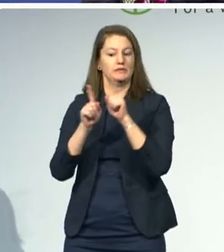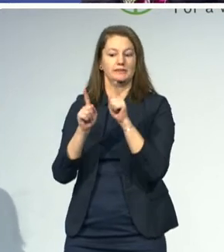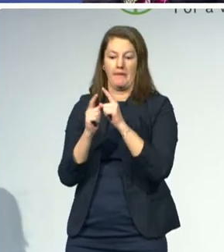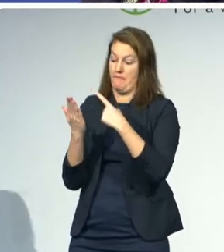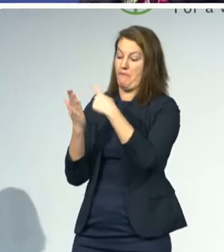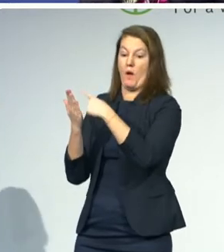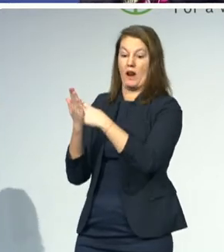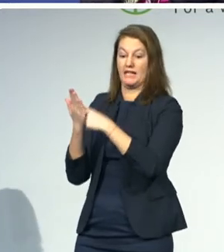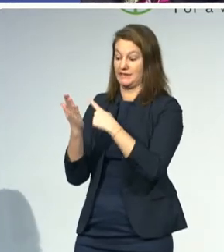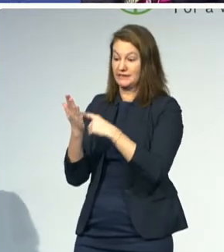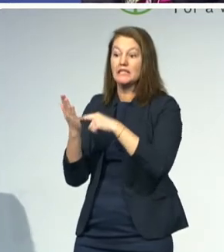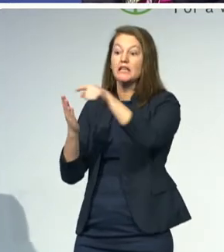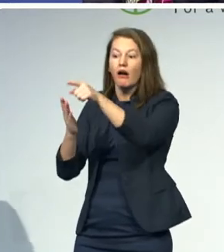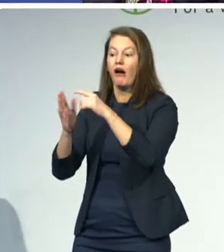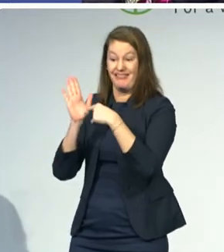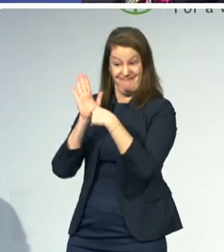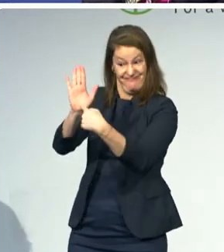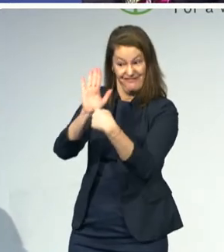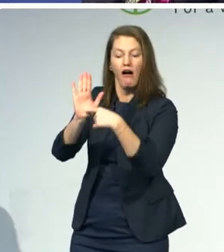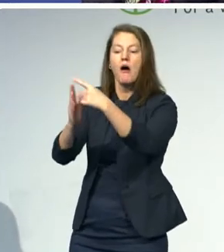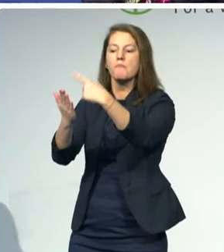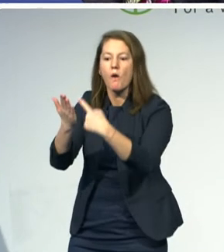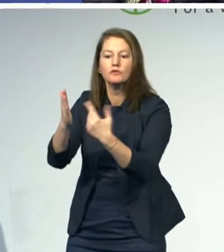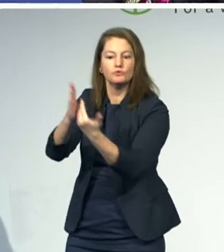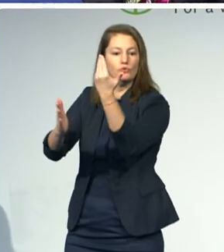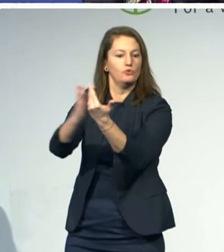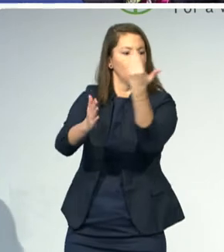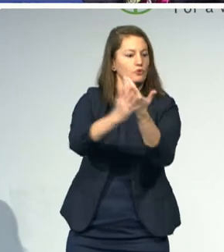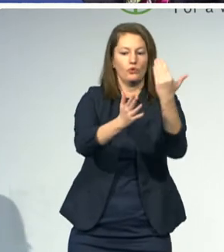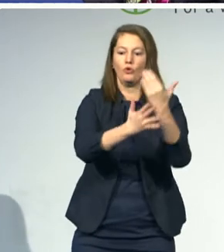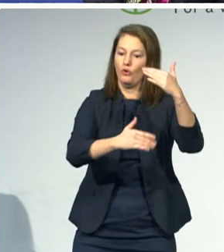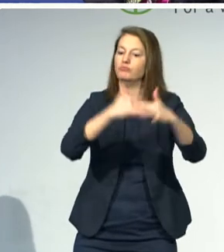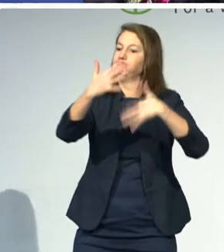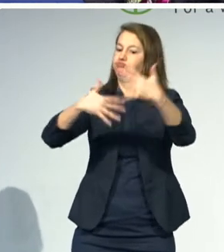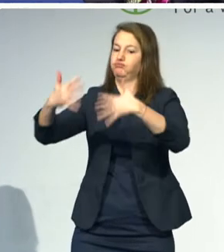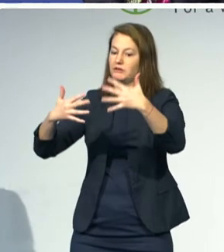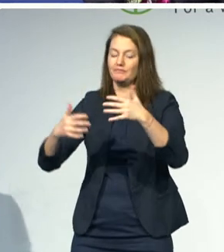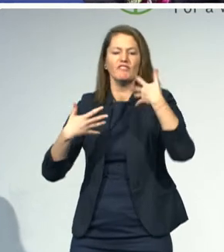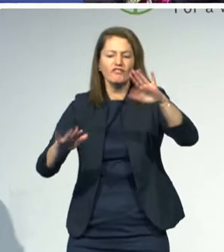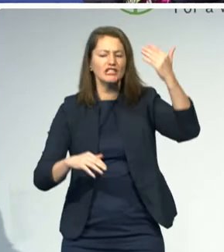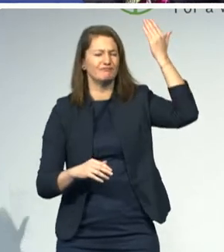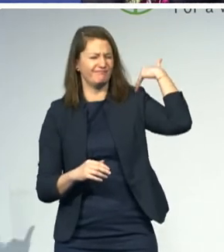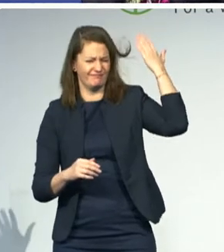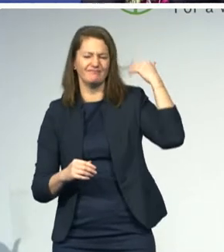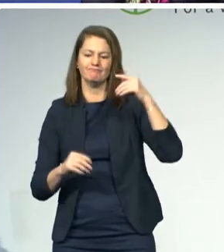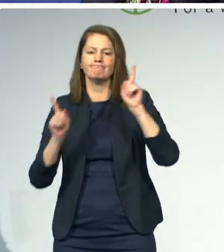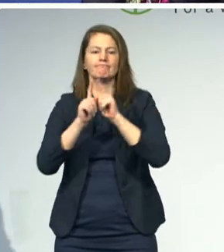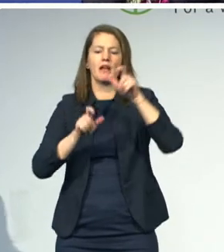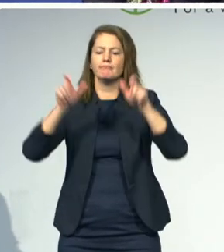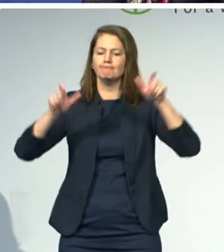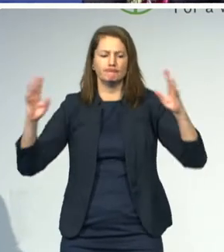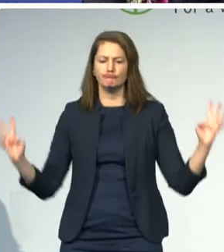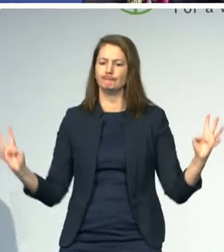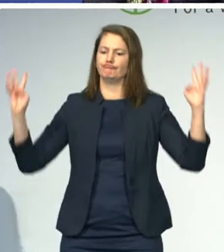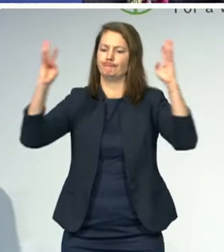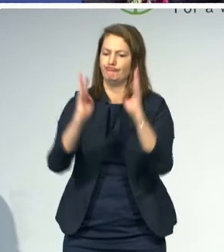Summit hosted by the International Disability Alliance and the UK's Department of International Development that took place about